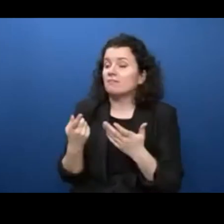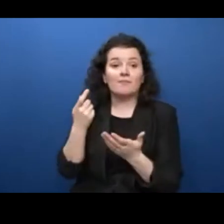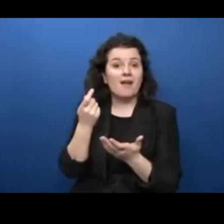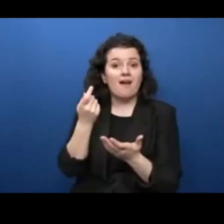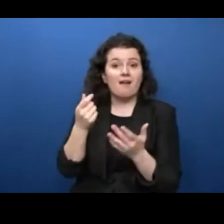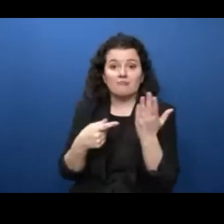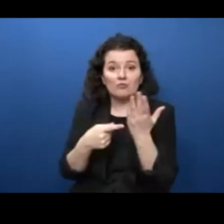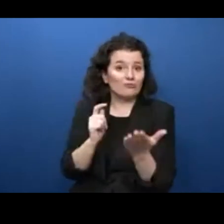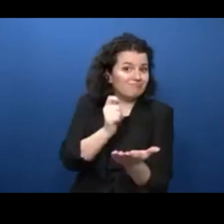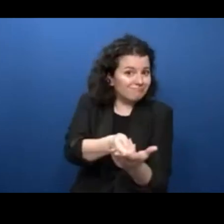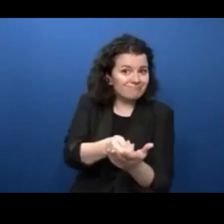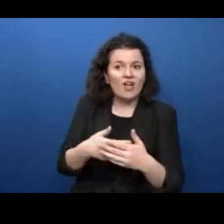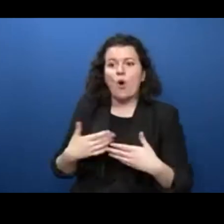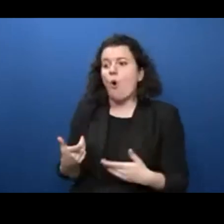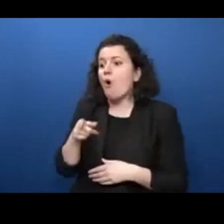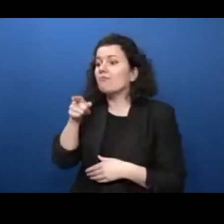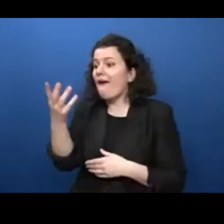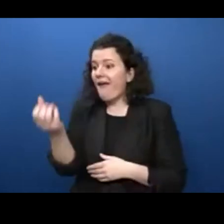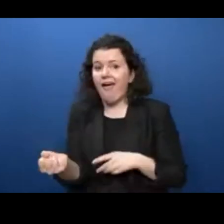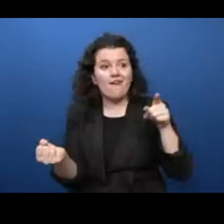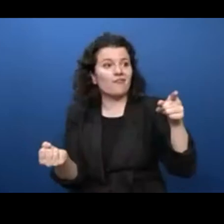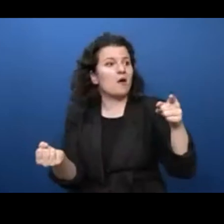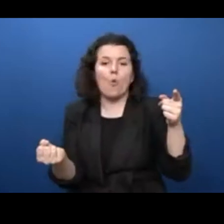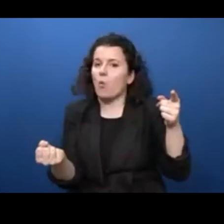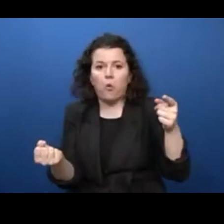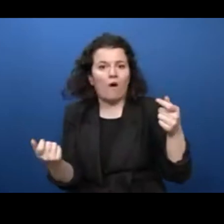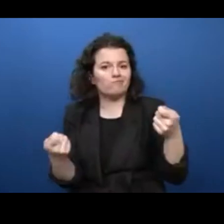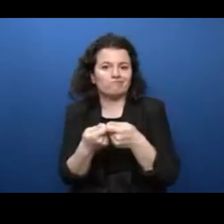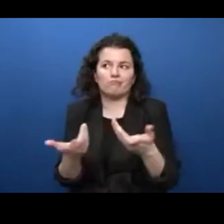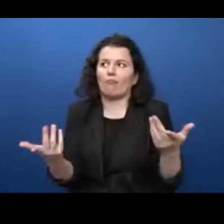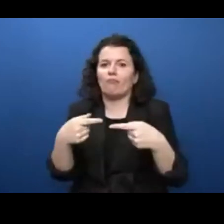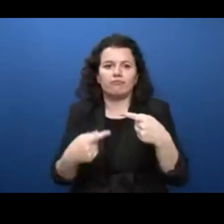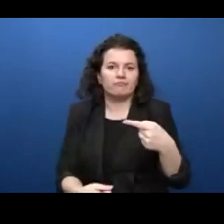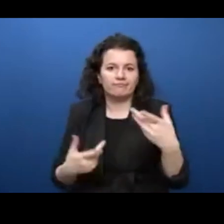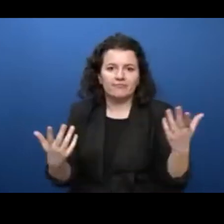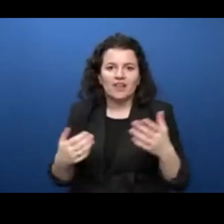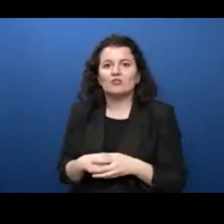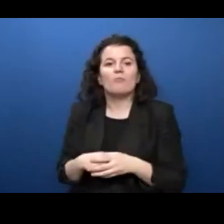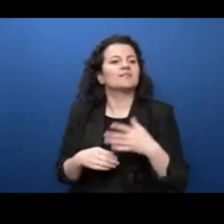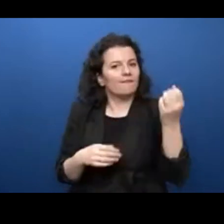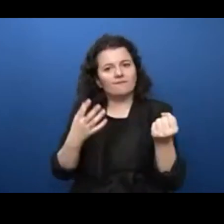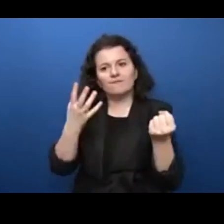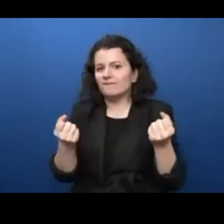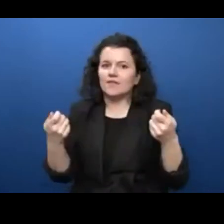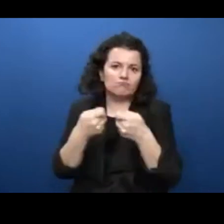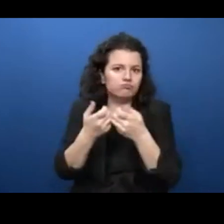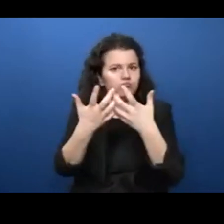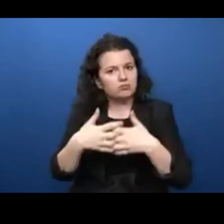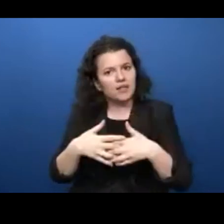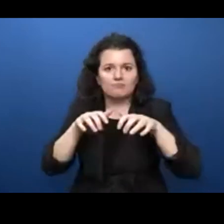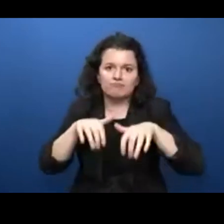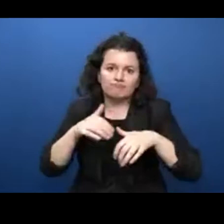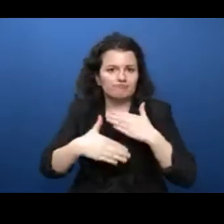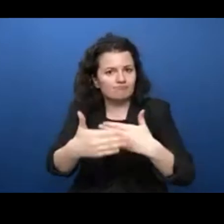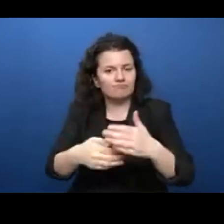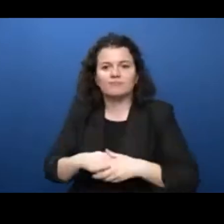usability. And of course, that 18th SDG, which is the hidden SDG connectivity that cuts across the